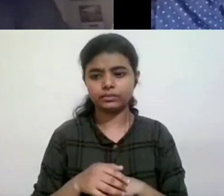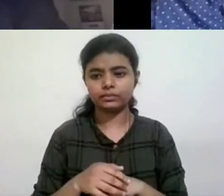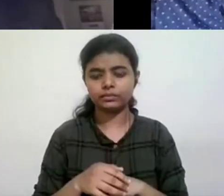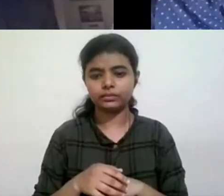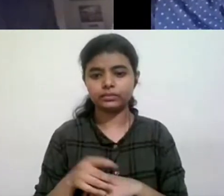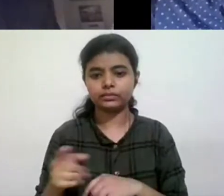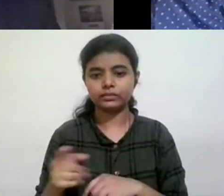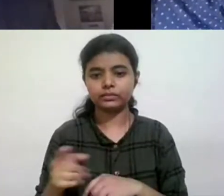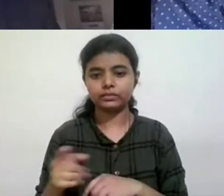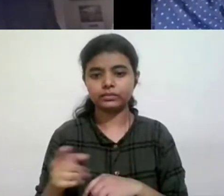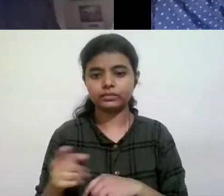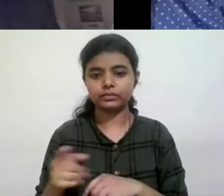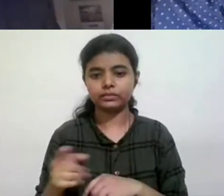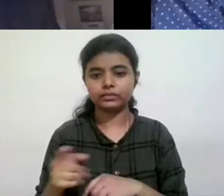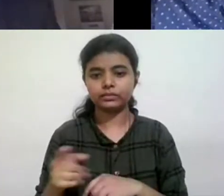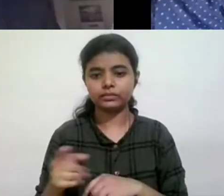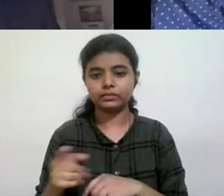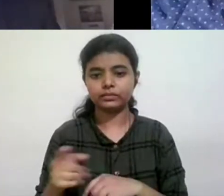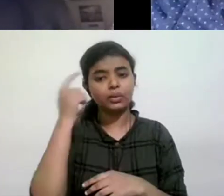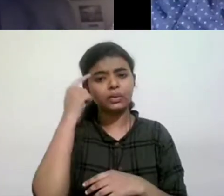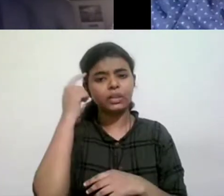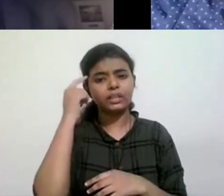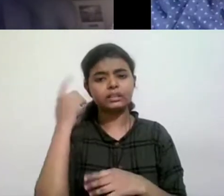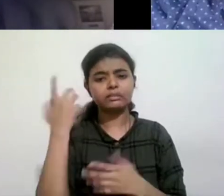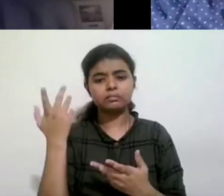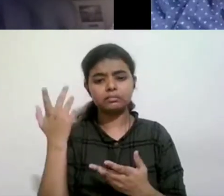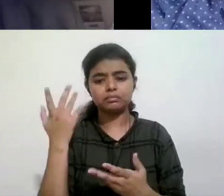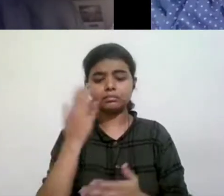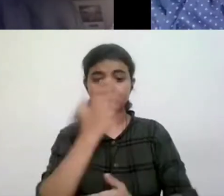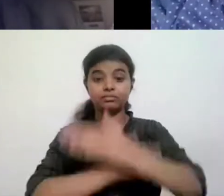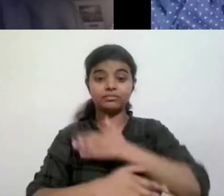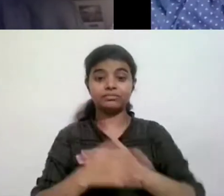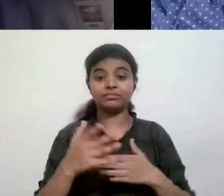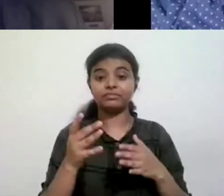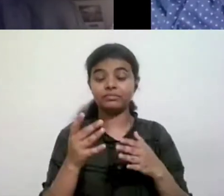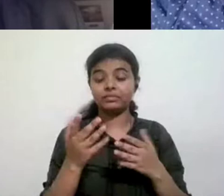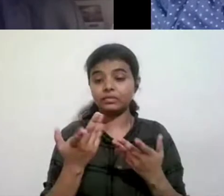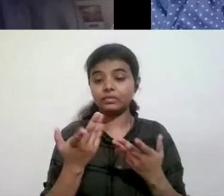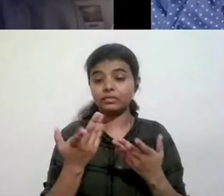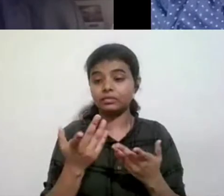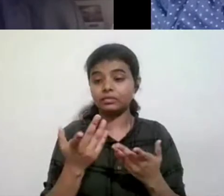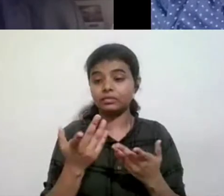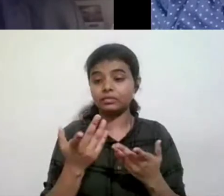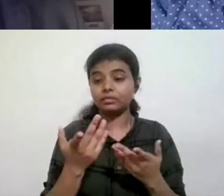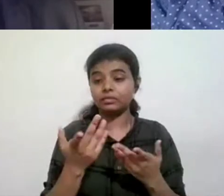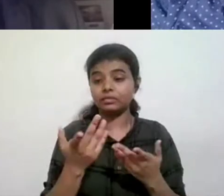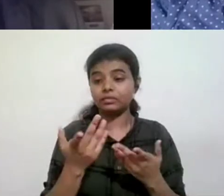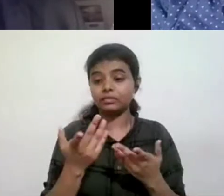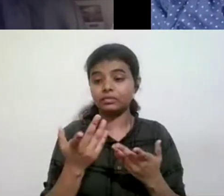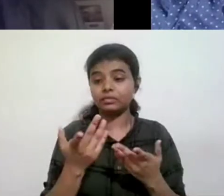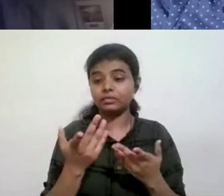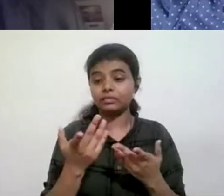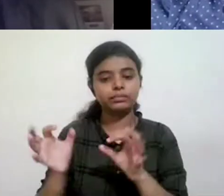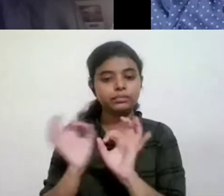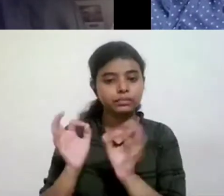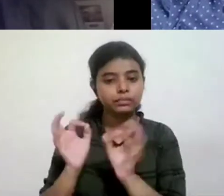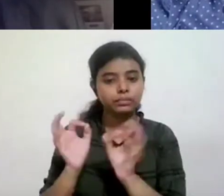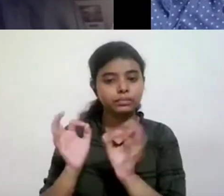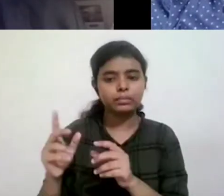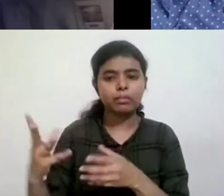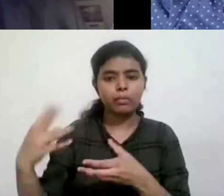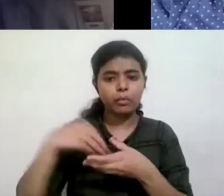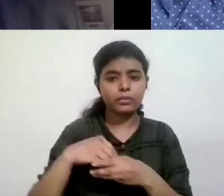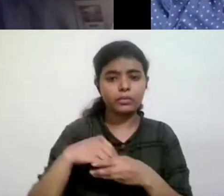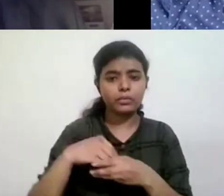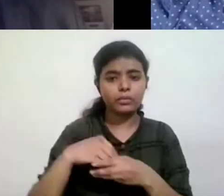to it. Do you think that not disabled researchers need to step back, uh, and put the spotlight on disabled researchers so that